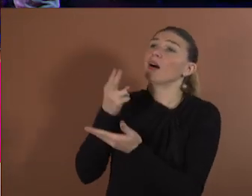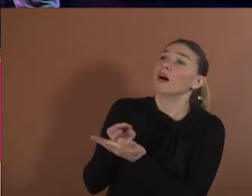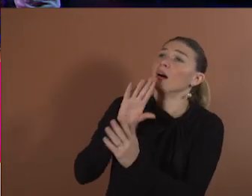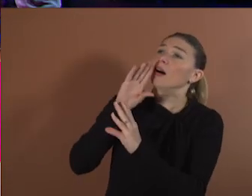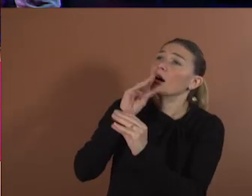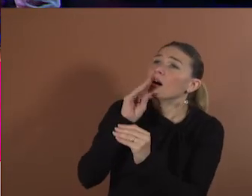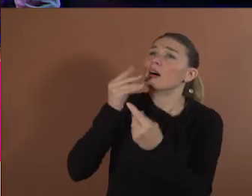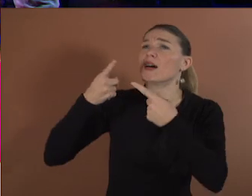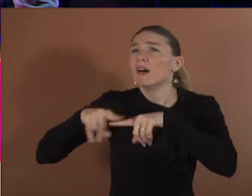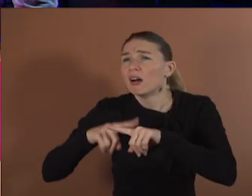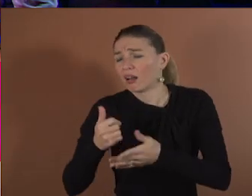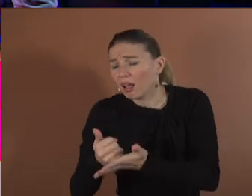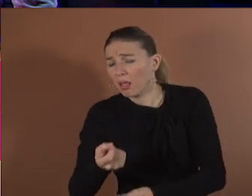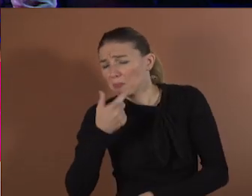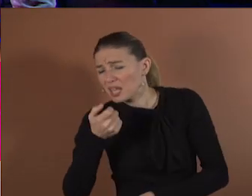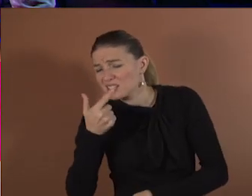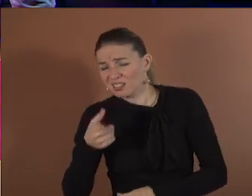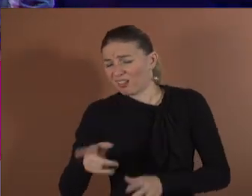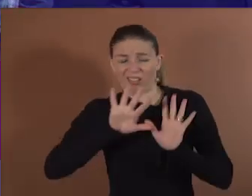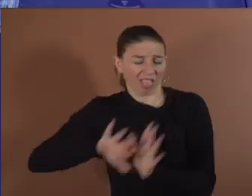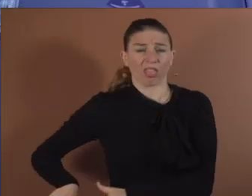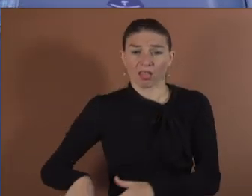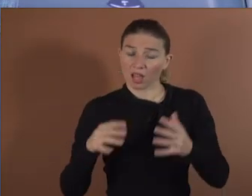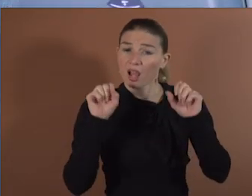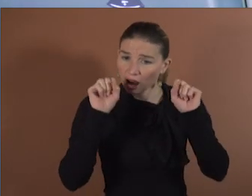real-time functional brain imaging.